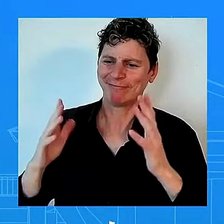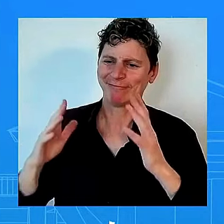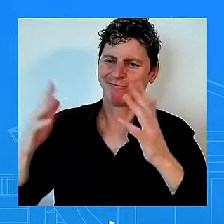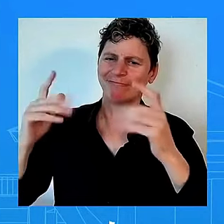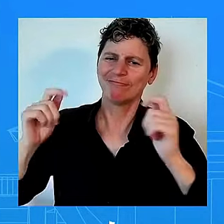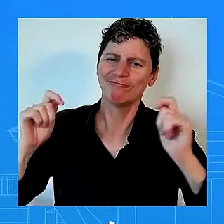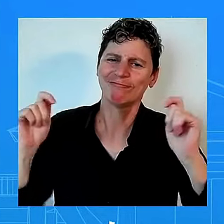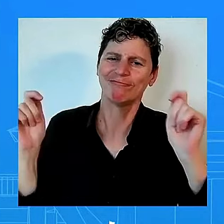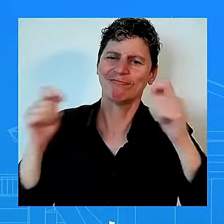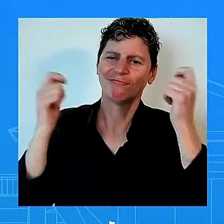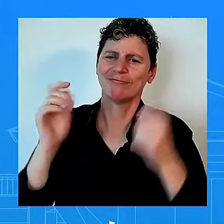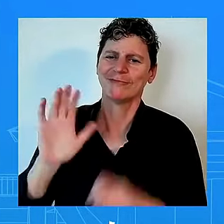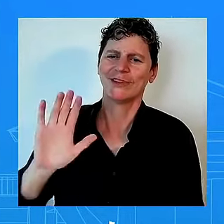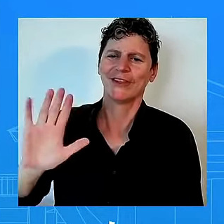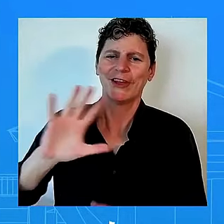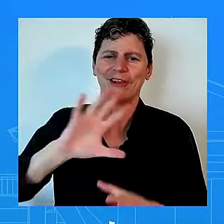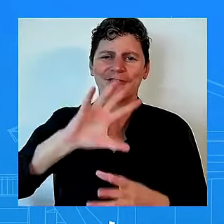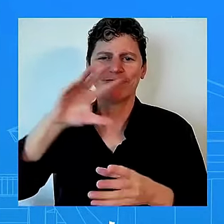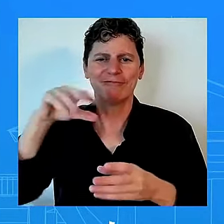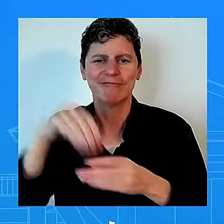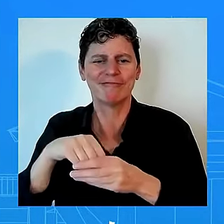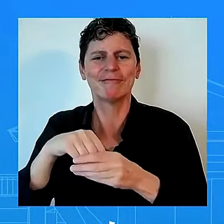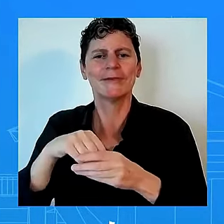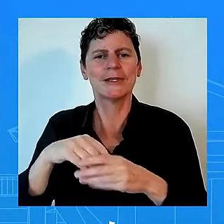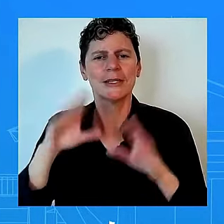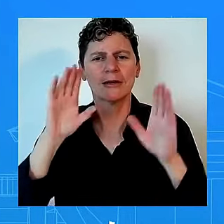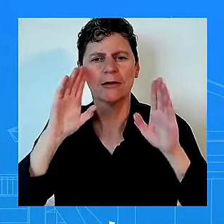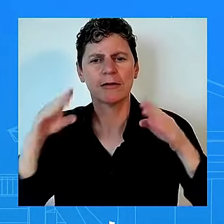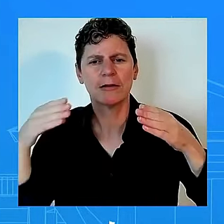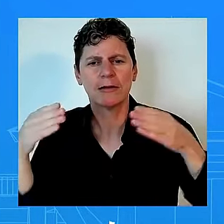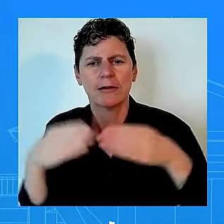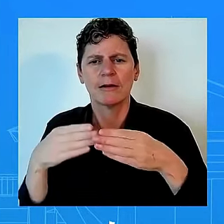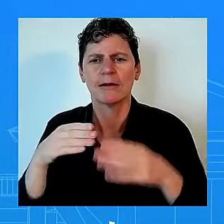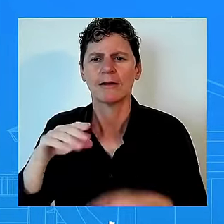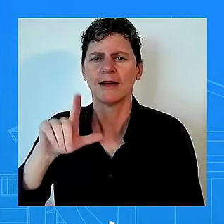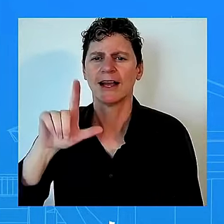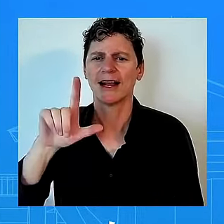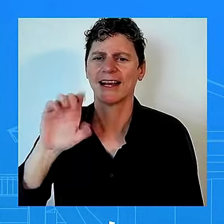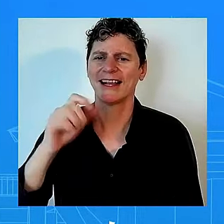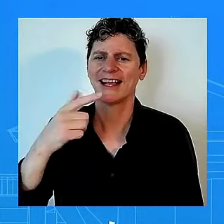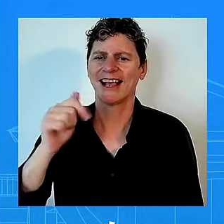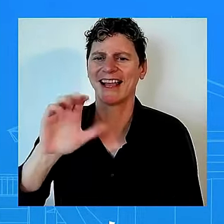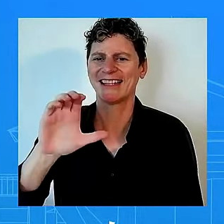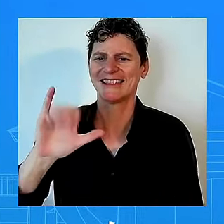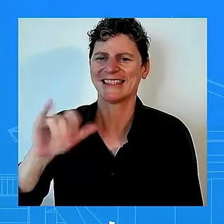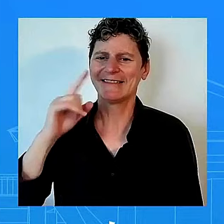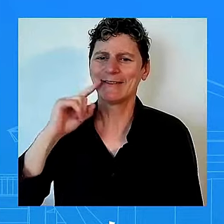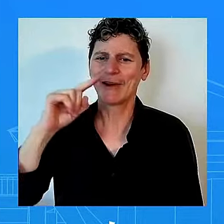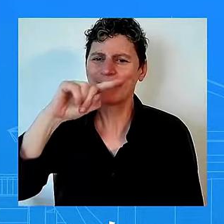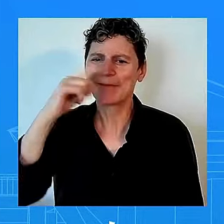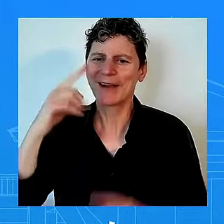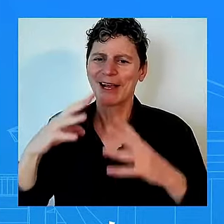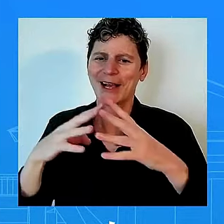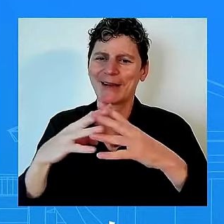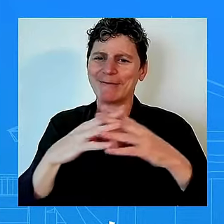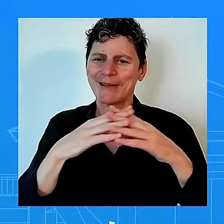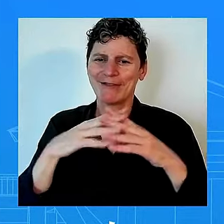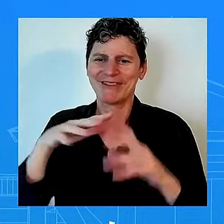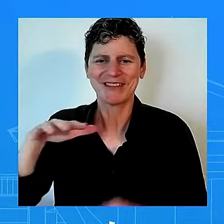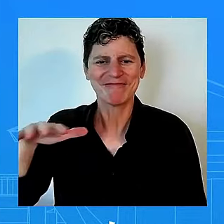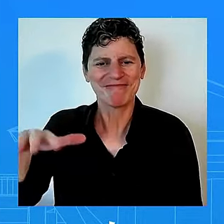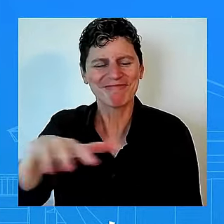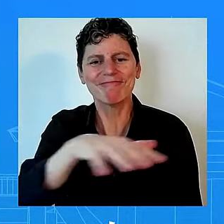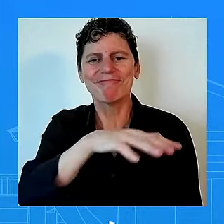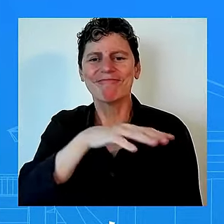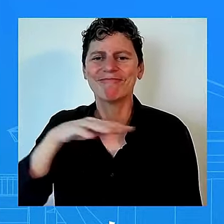president president president biden will deliver remarks at the 2024 phoenix awards dinner on saturday and address the